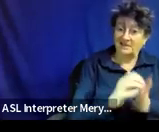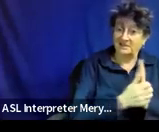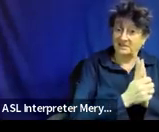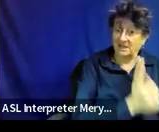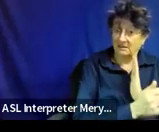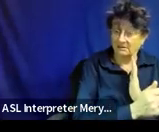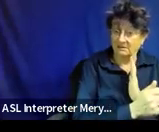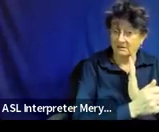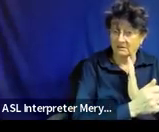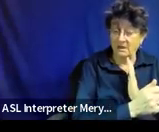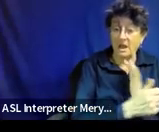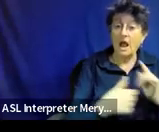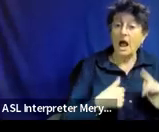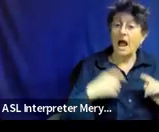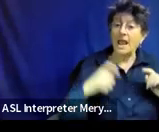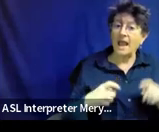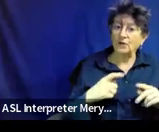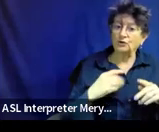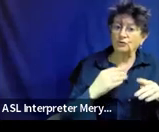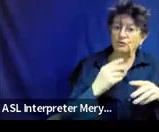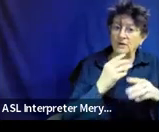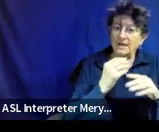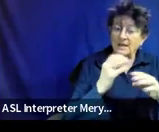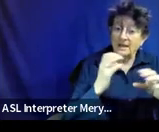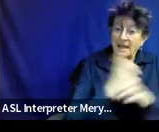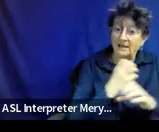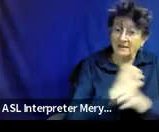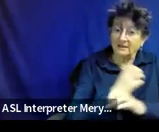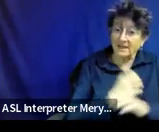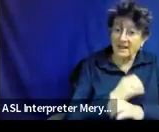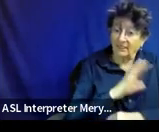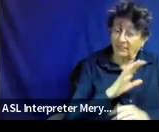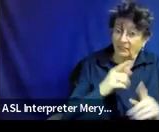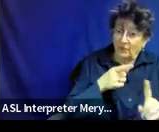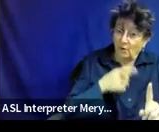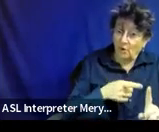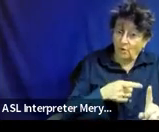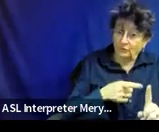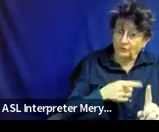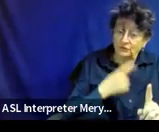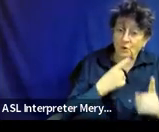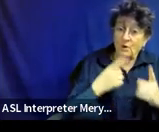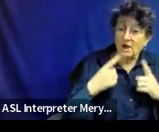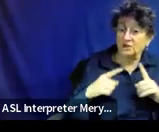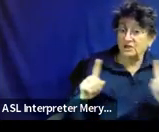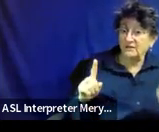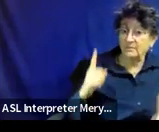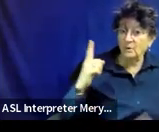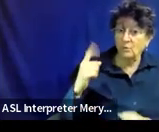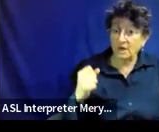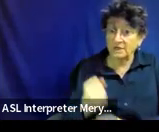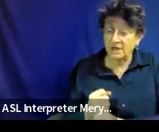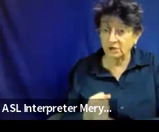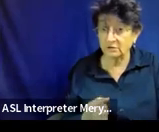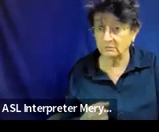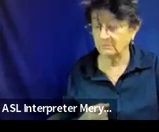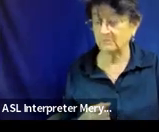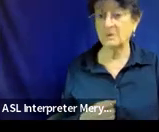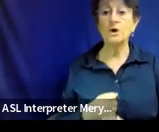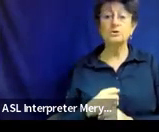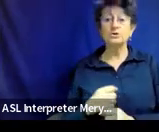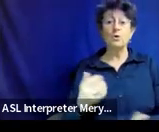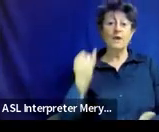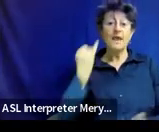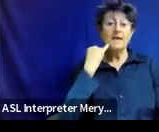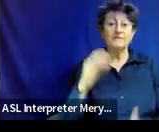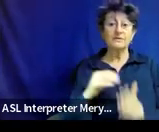So I had to calculate those goals so that they can be achievable in a year. So if the student is, you know, 10%